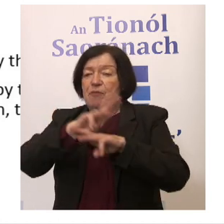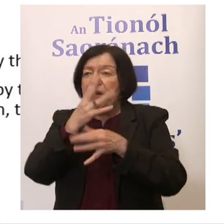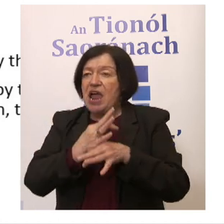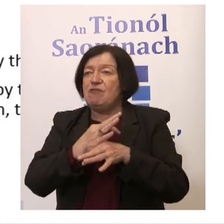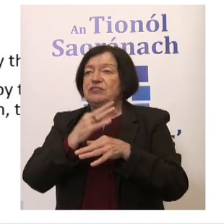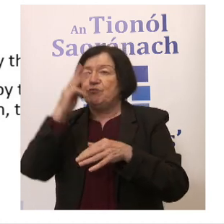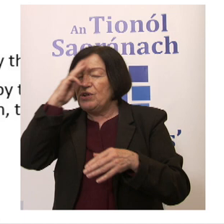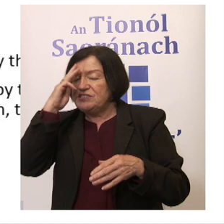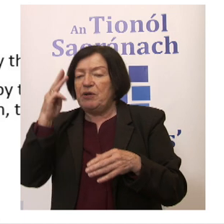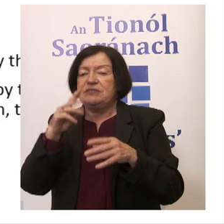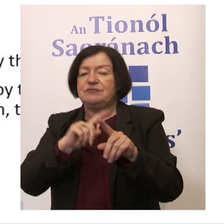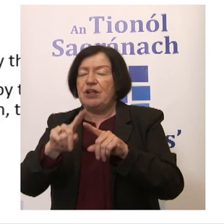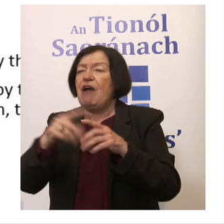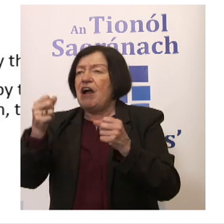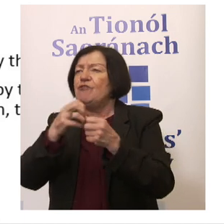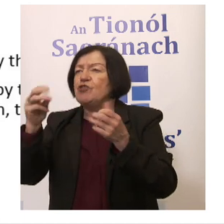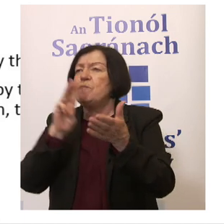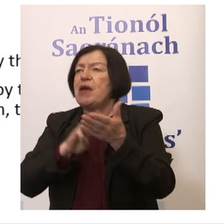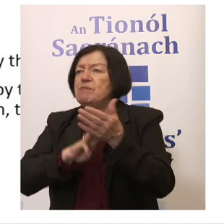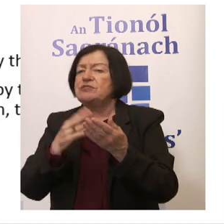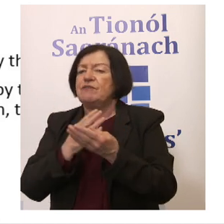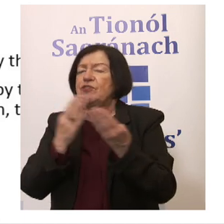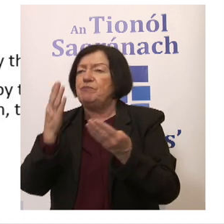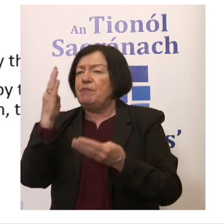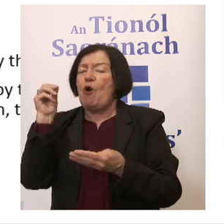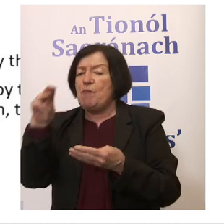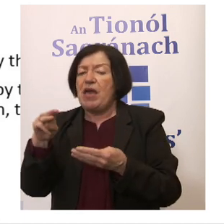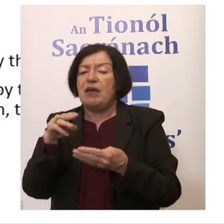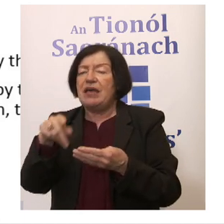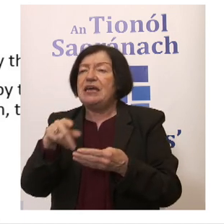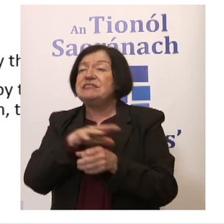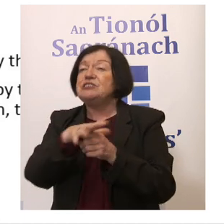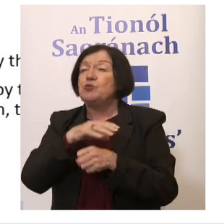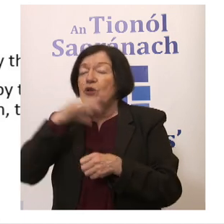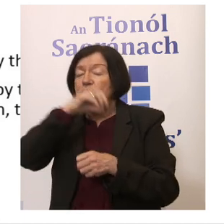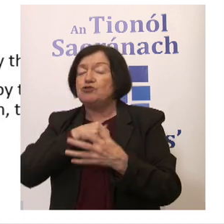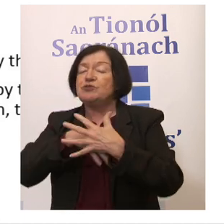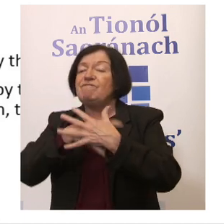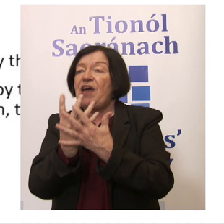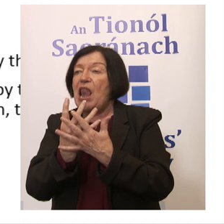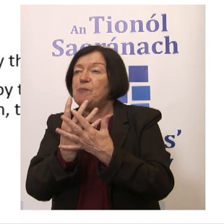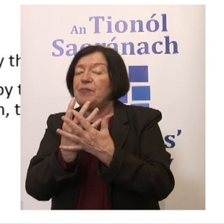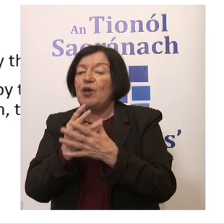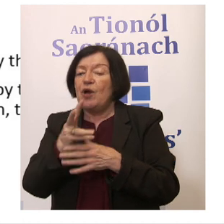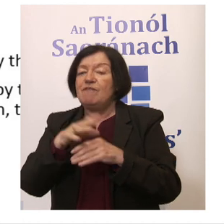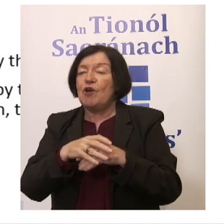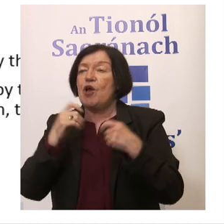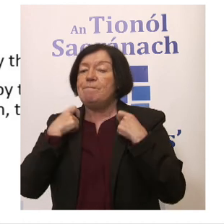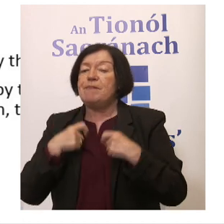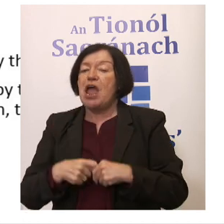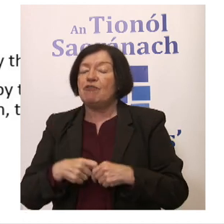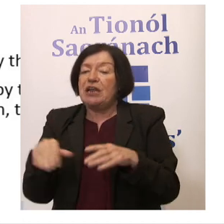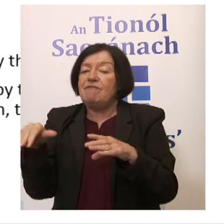principals. But there are also other members of the board of management. And in a situation where we're seeking to develop a route for a mayoral